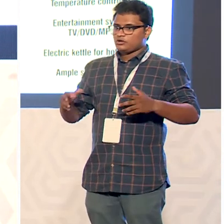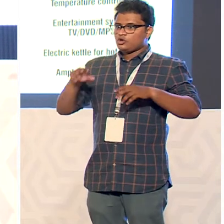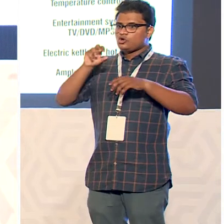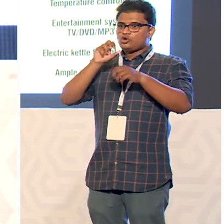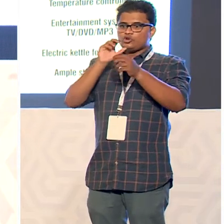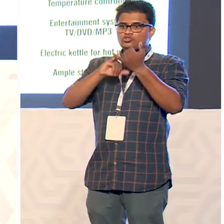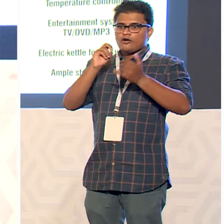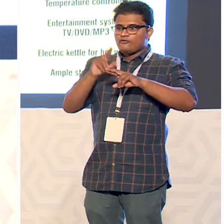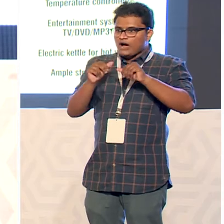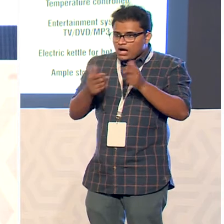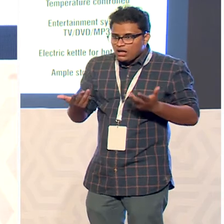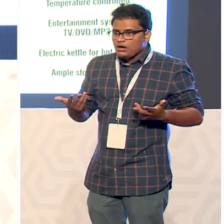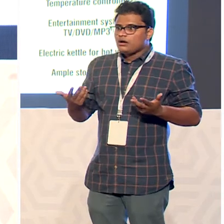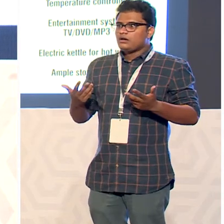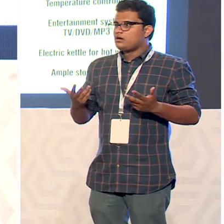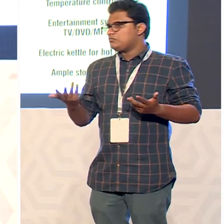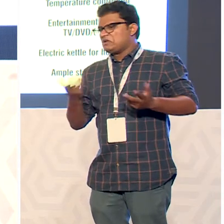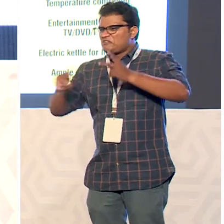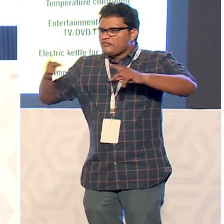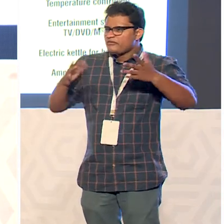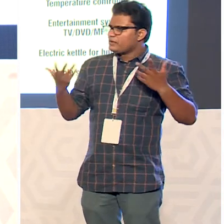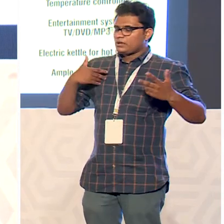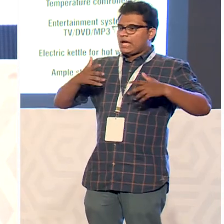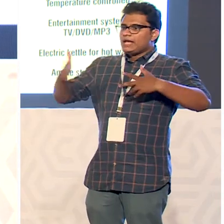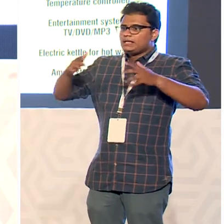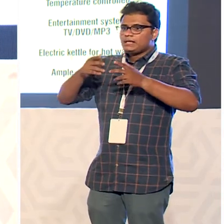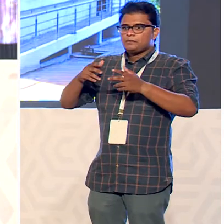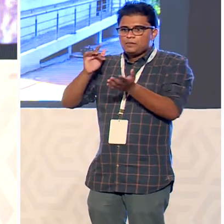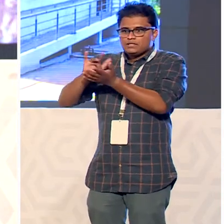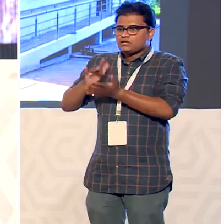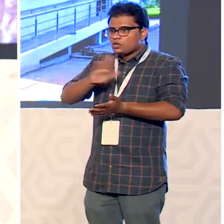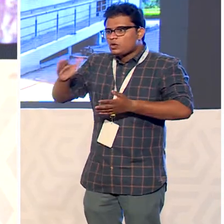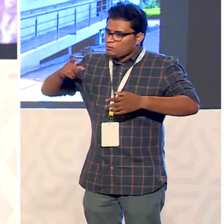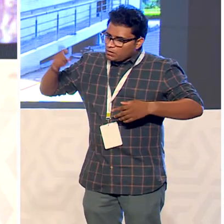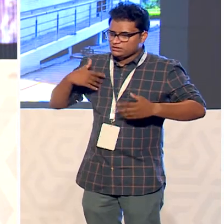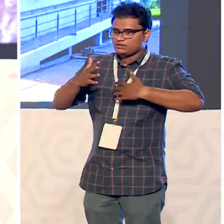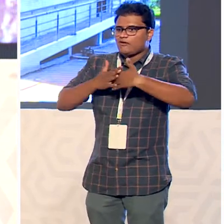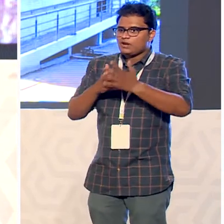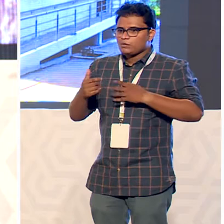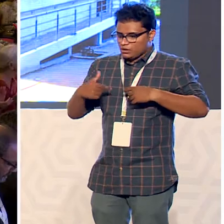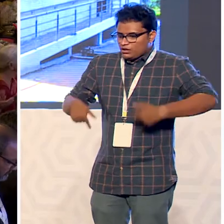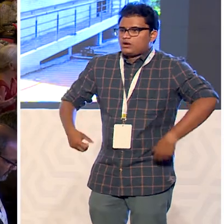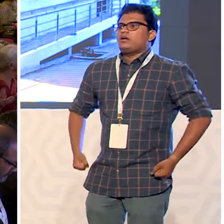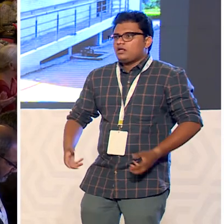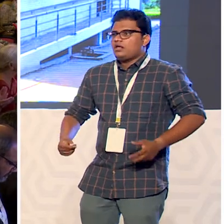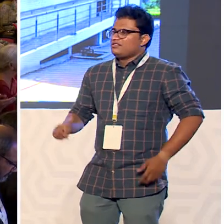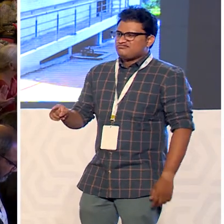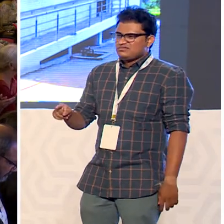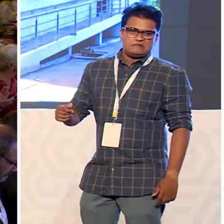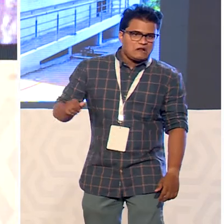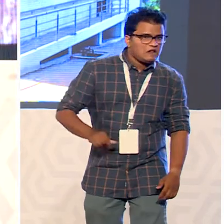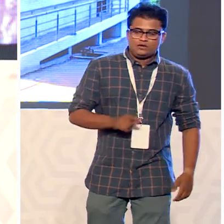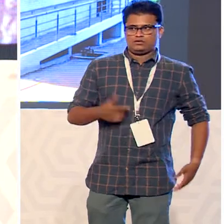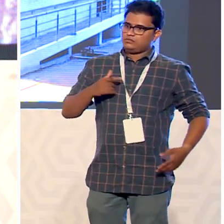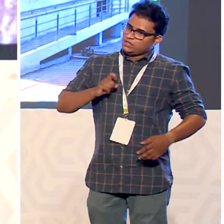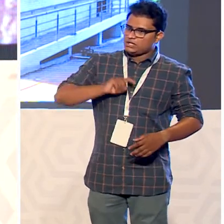so that people like us can travel with dignity and comfort and we have made police